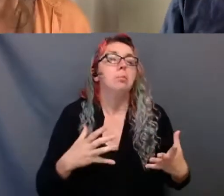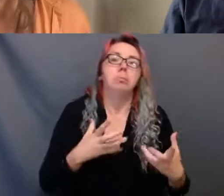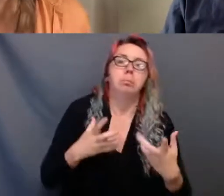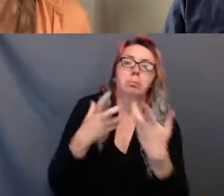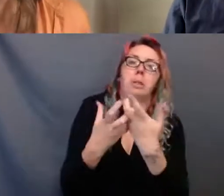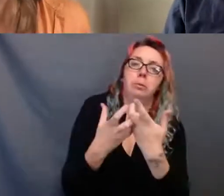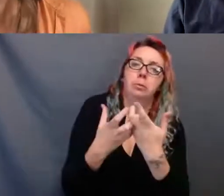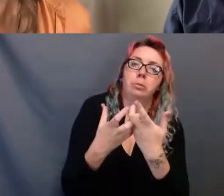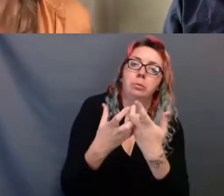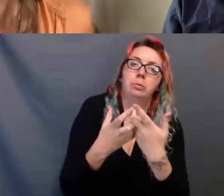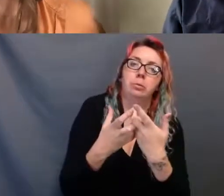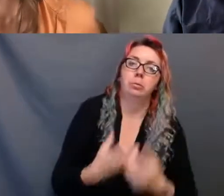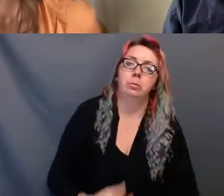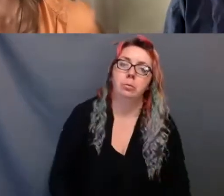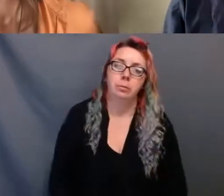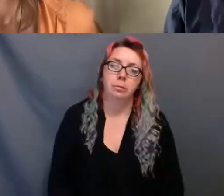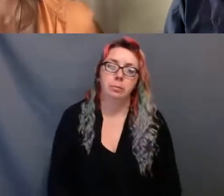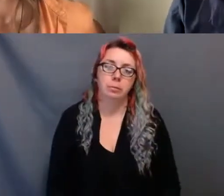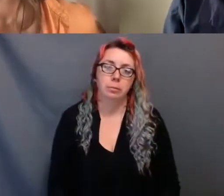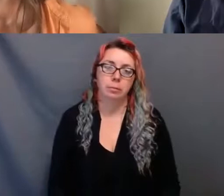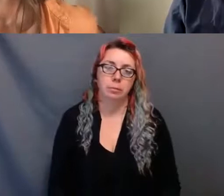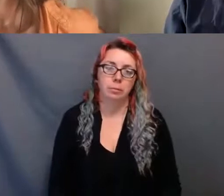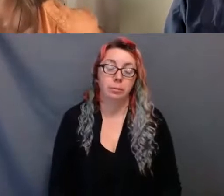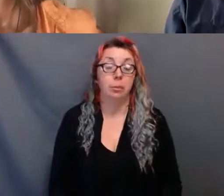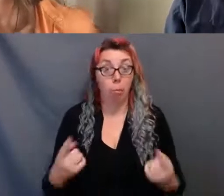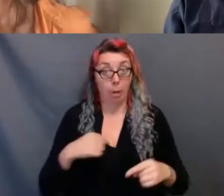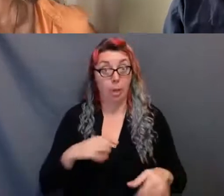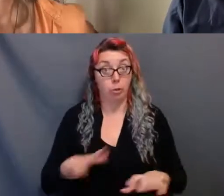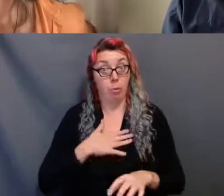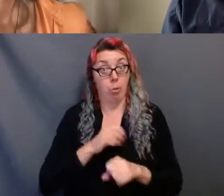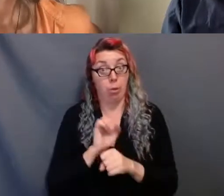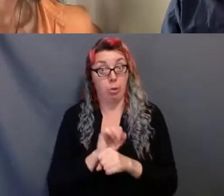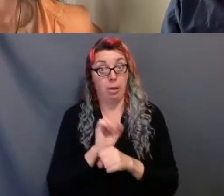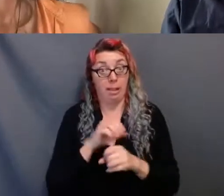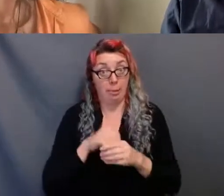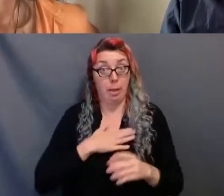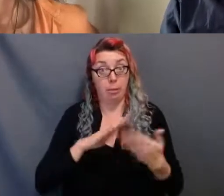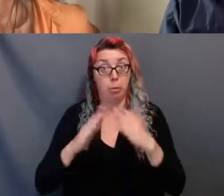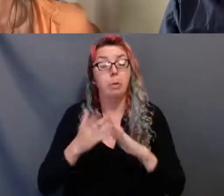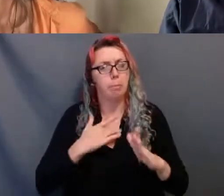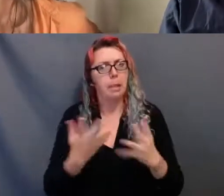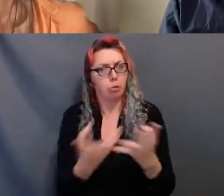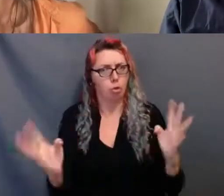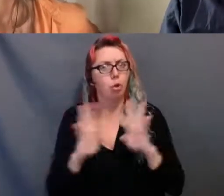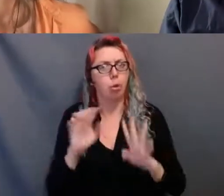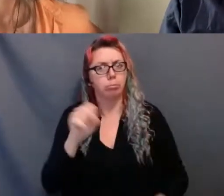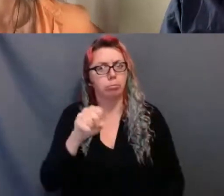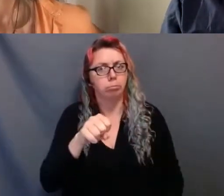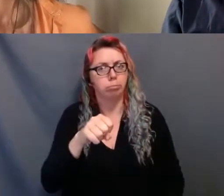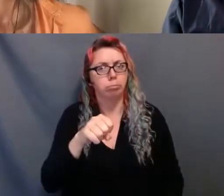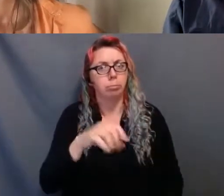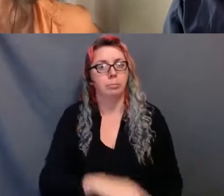So I do work in my community, I work in circles. When we do work in theaters, we do